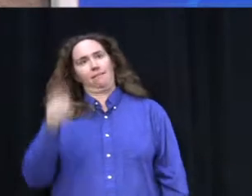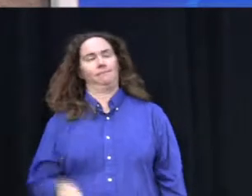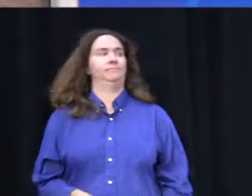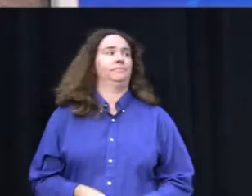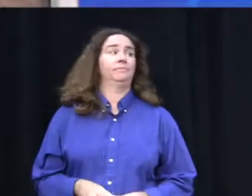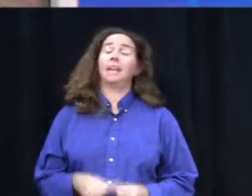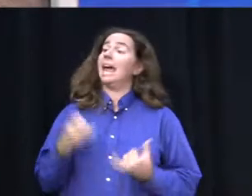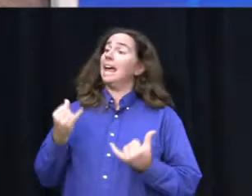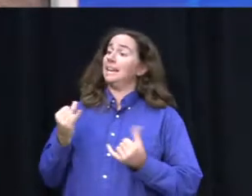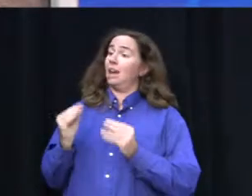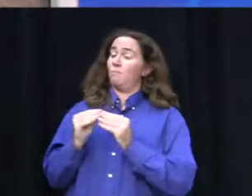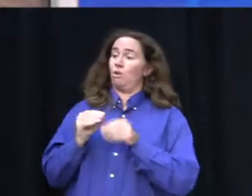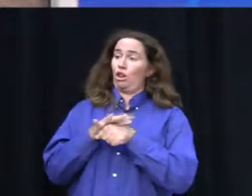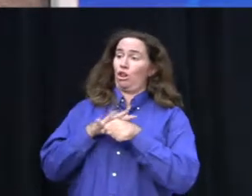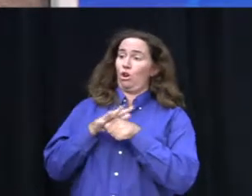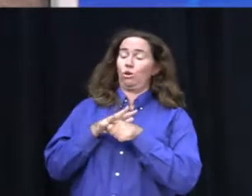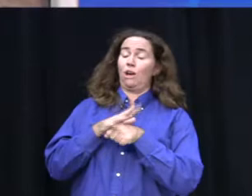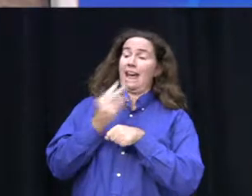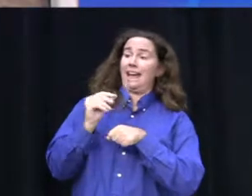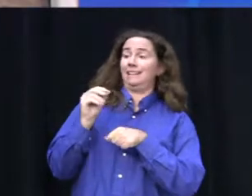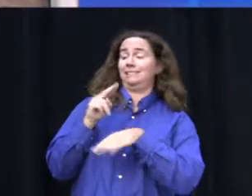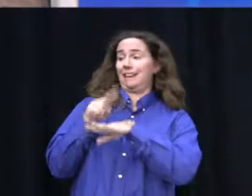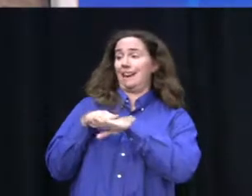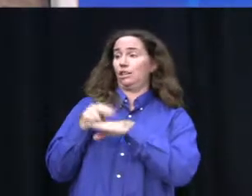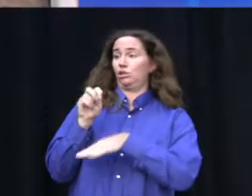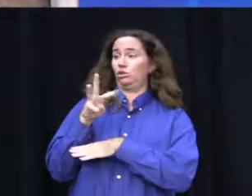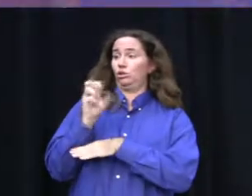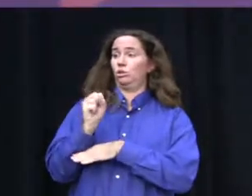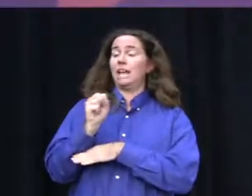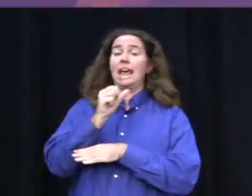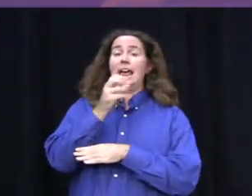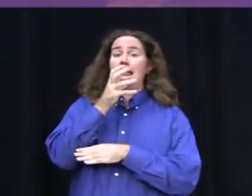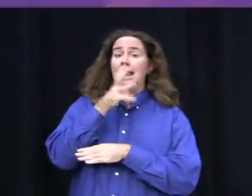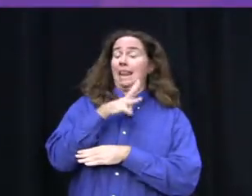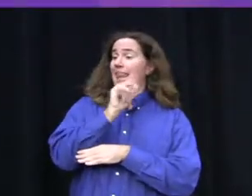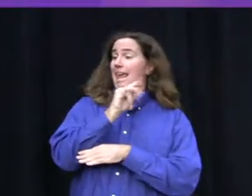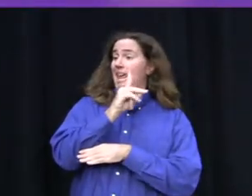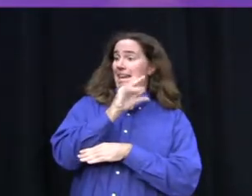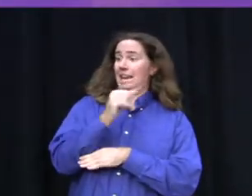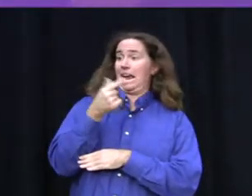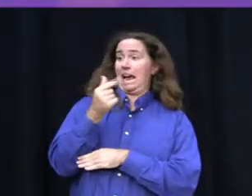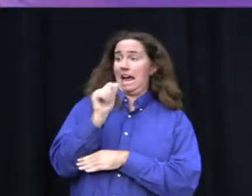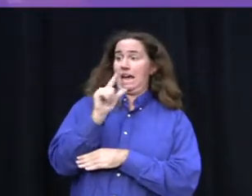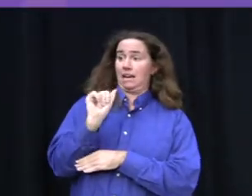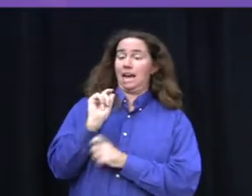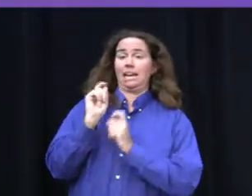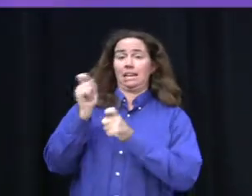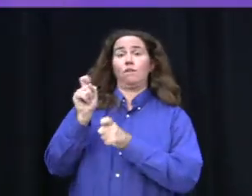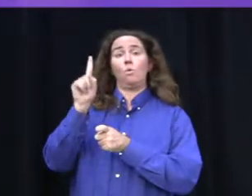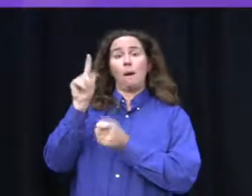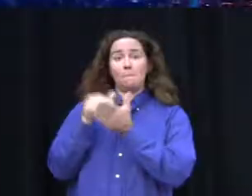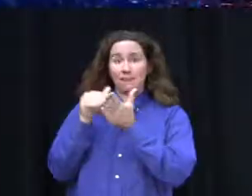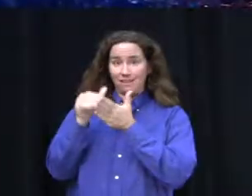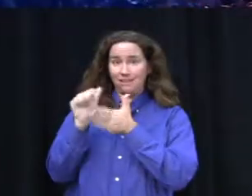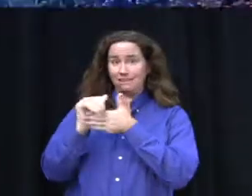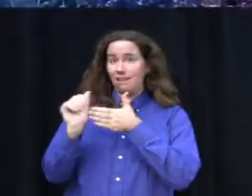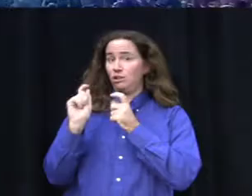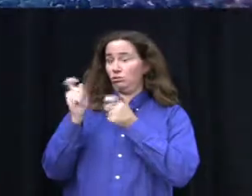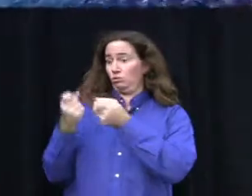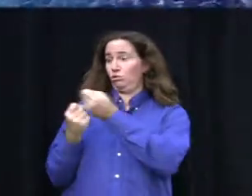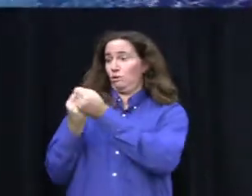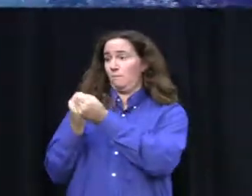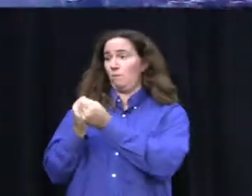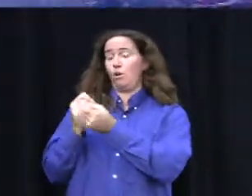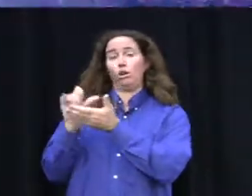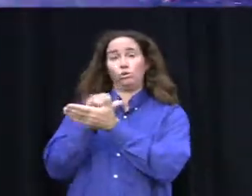And now for some local and national news. Lady Gaga has donated $1 million to the Red Cross to help the New York City and